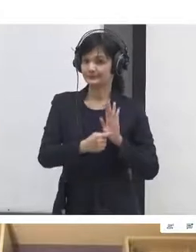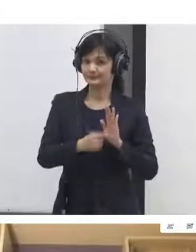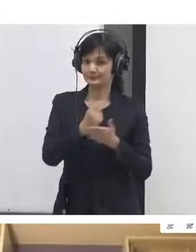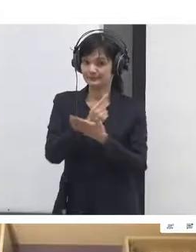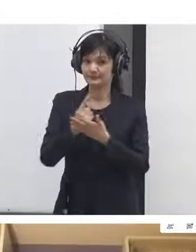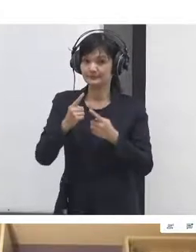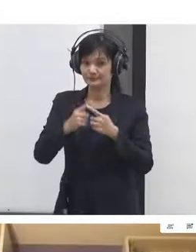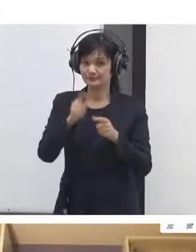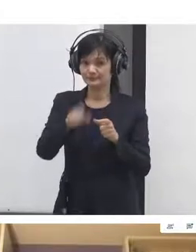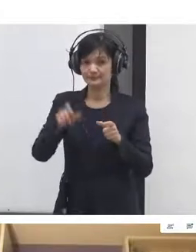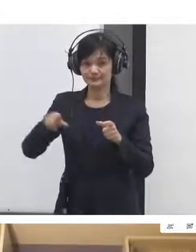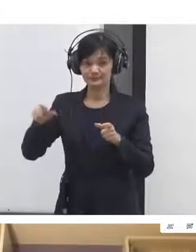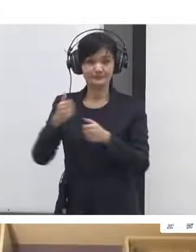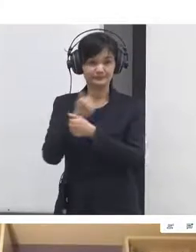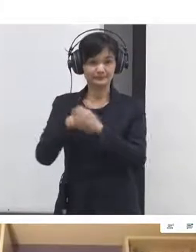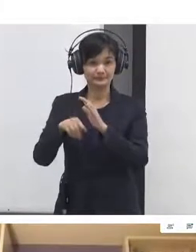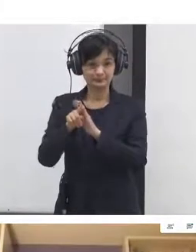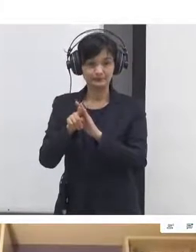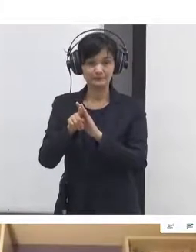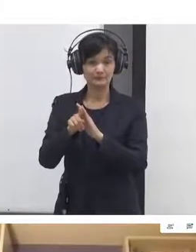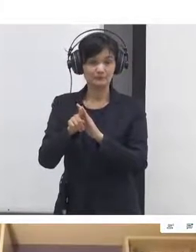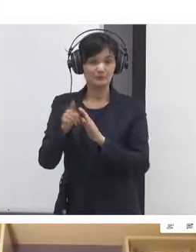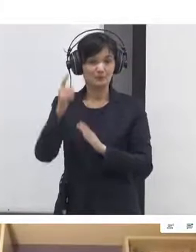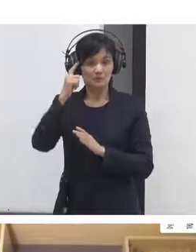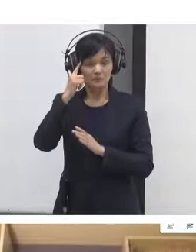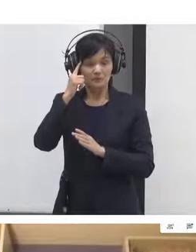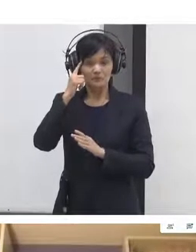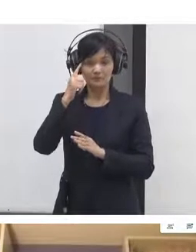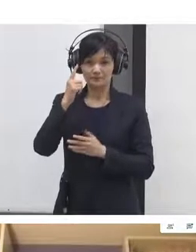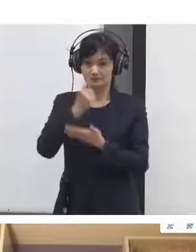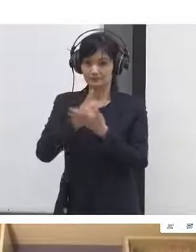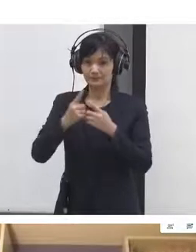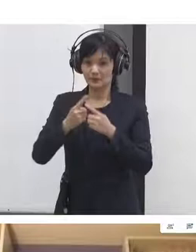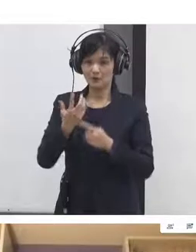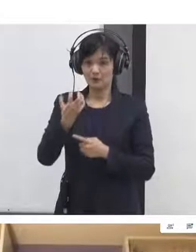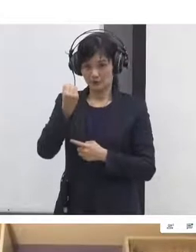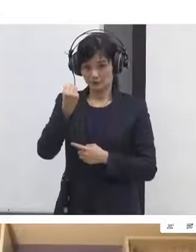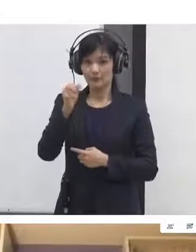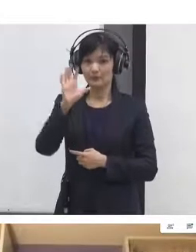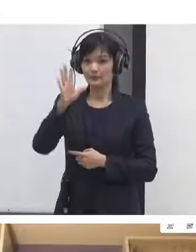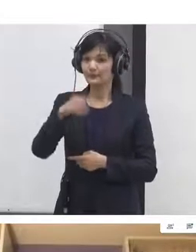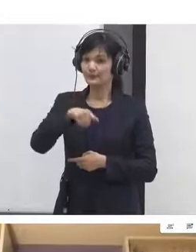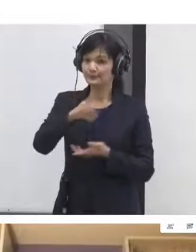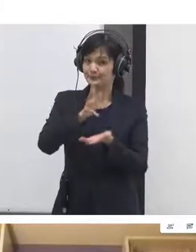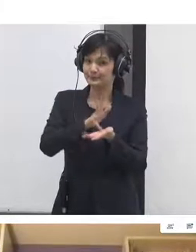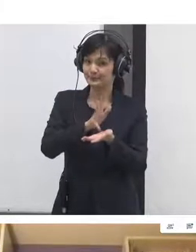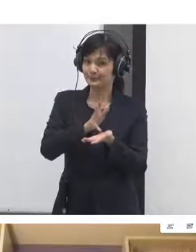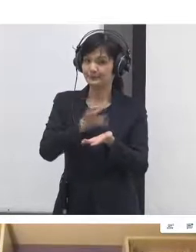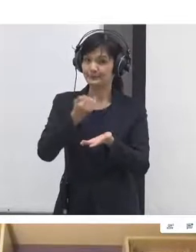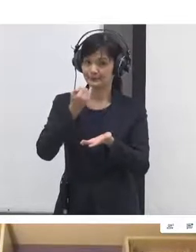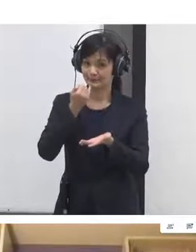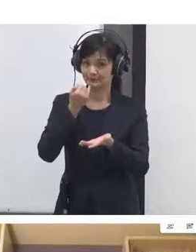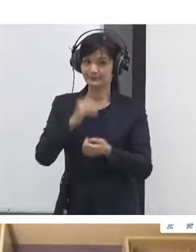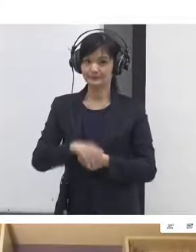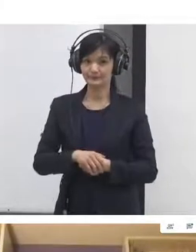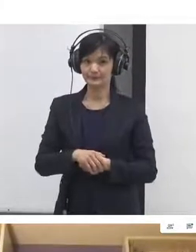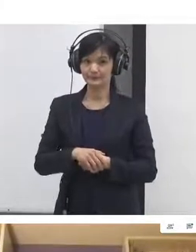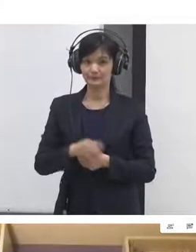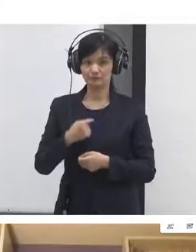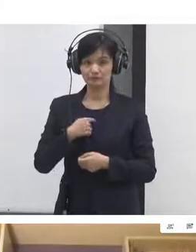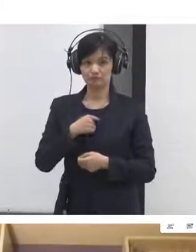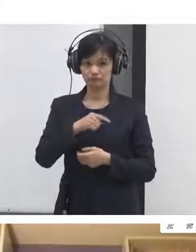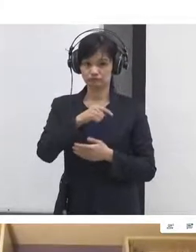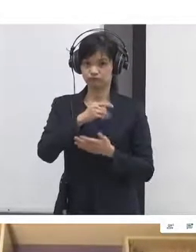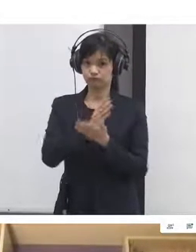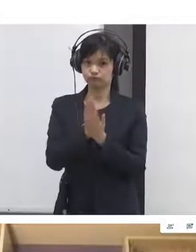which is kind of in the DNA of the three demands so that third demand is saying rather than the privileged